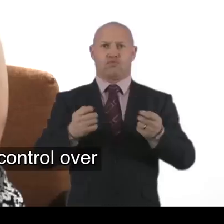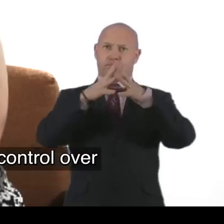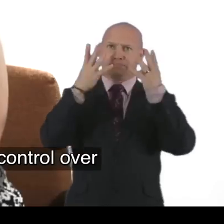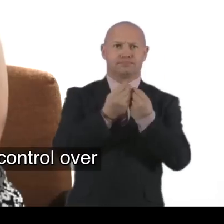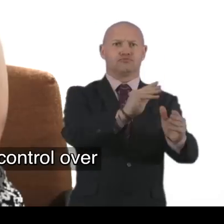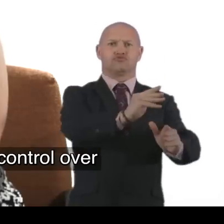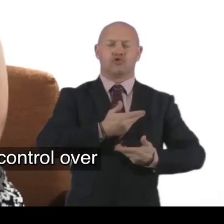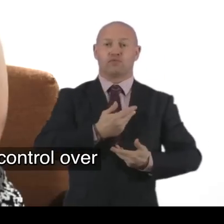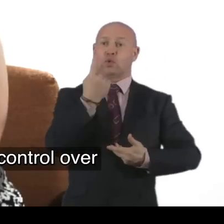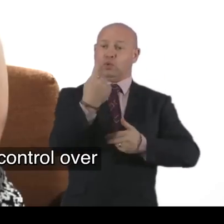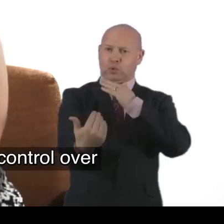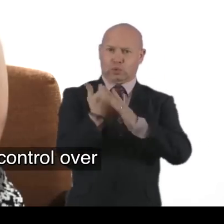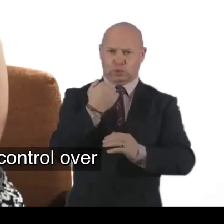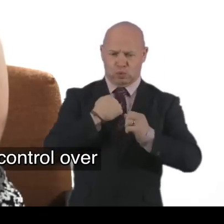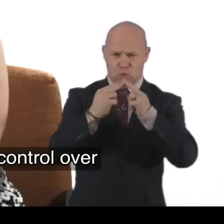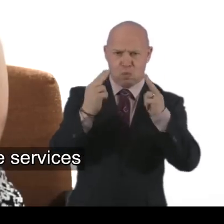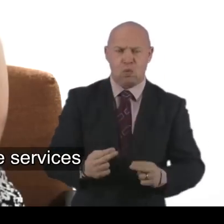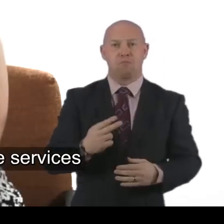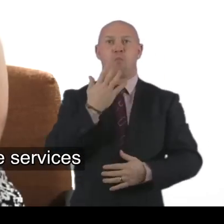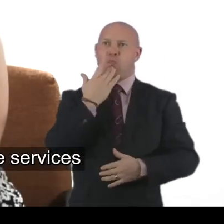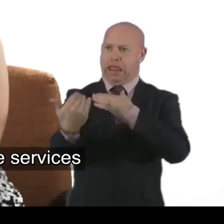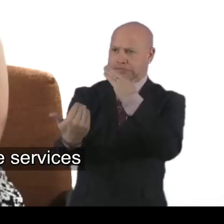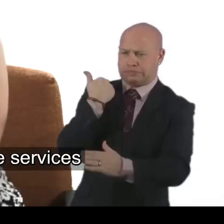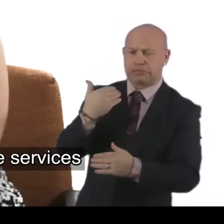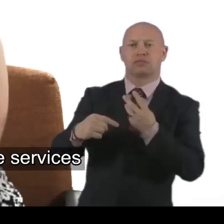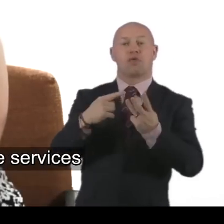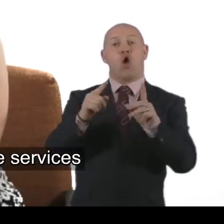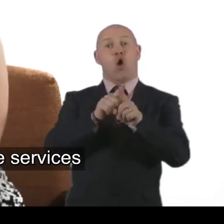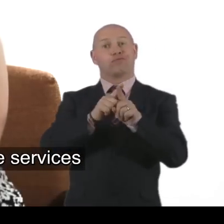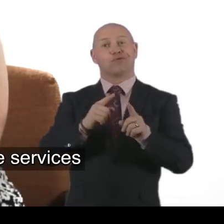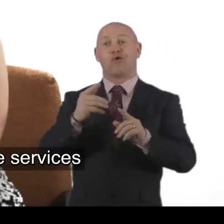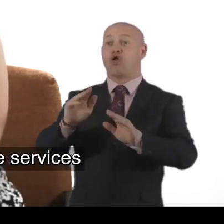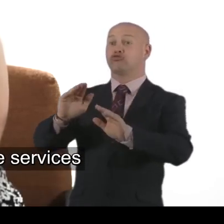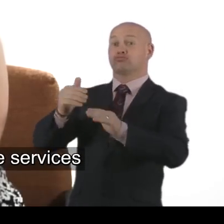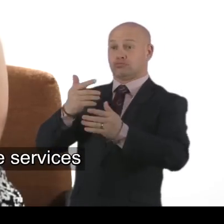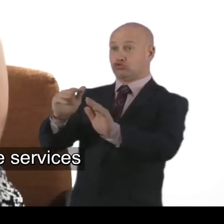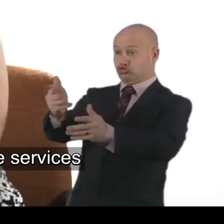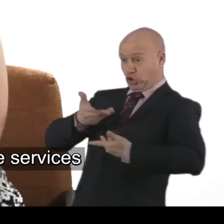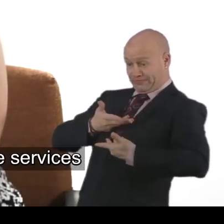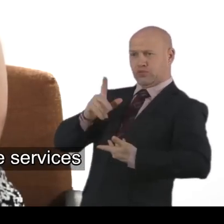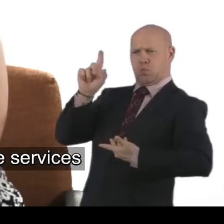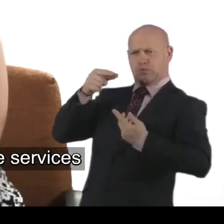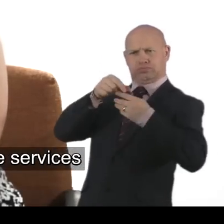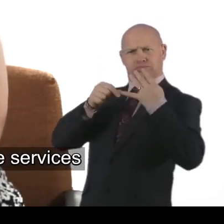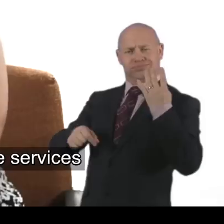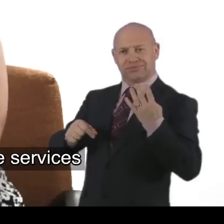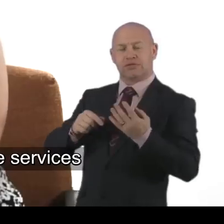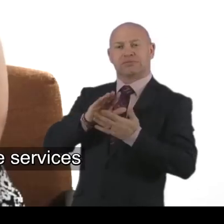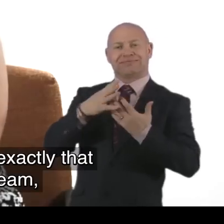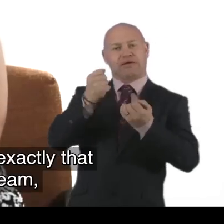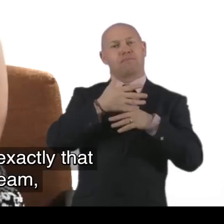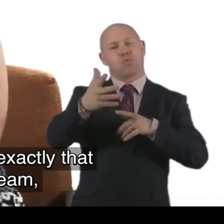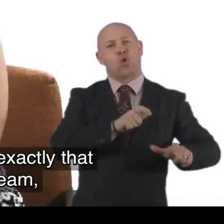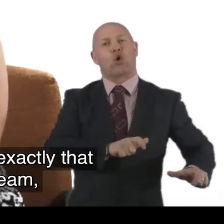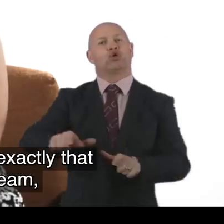over how that service is being provided. Who is coming into their home. When they are coming into their home. And the services that they are providing to that person.